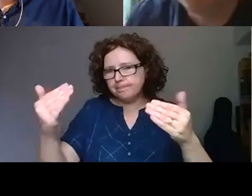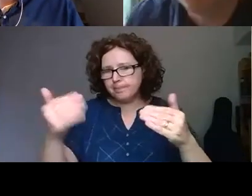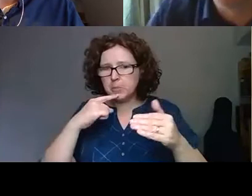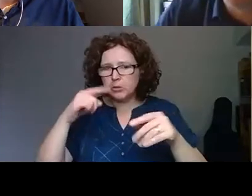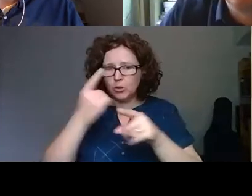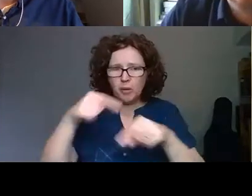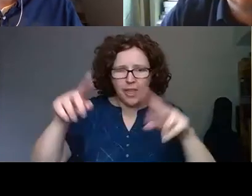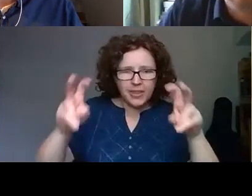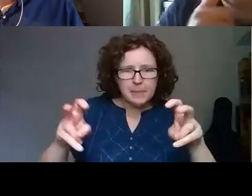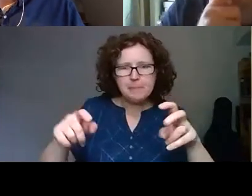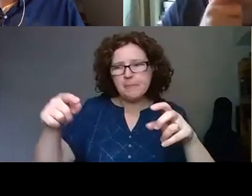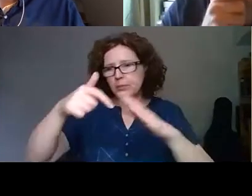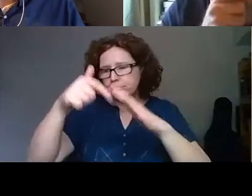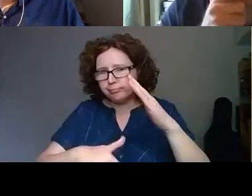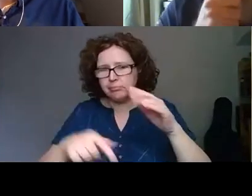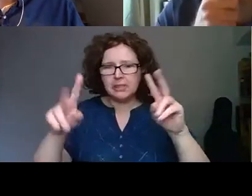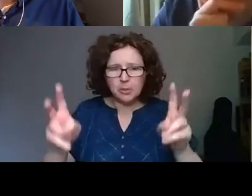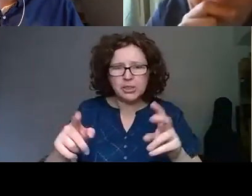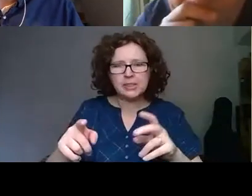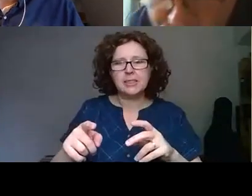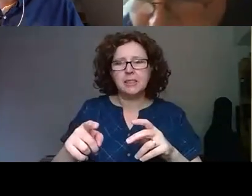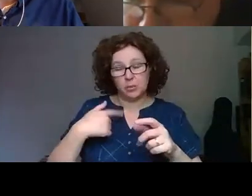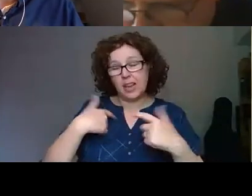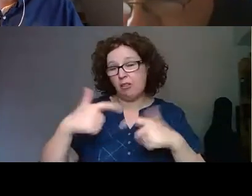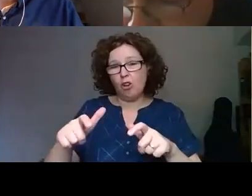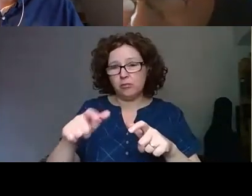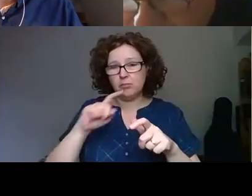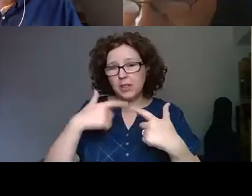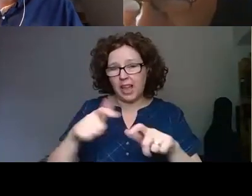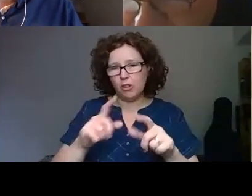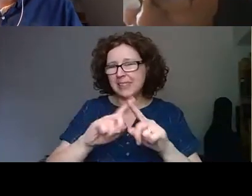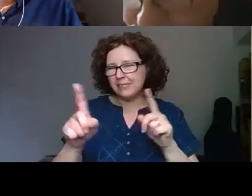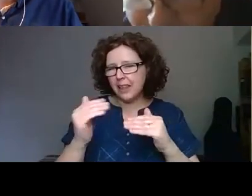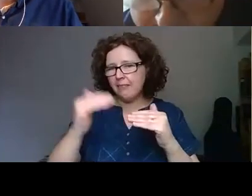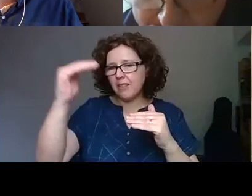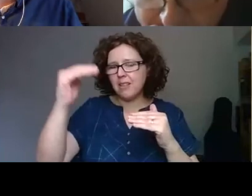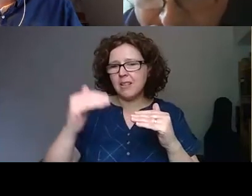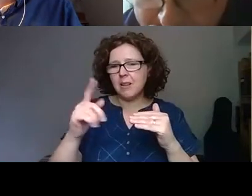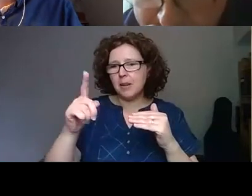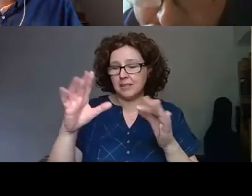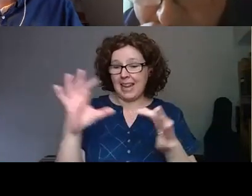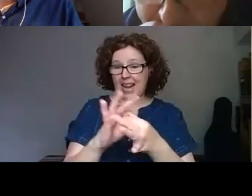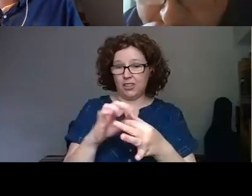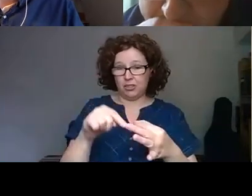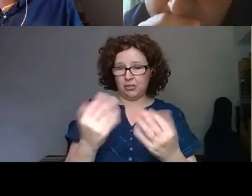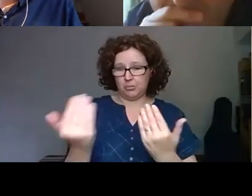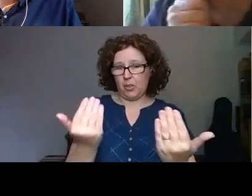We can continue to do that at various levels, but it's the connection between those two things which will be integral to the success